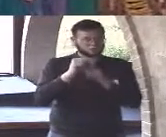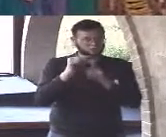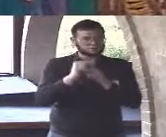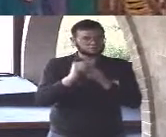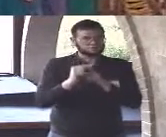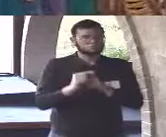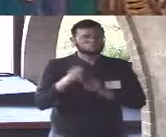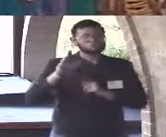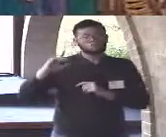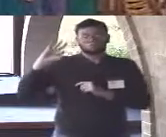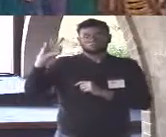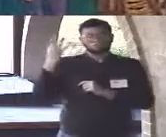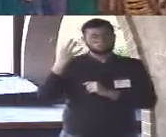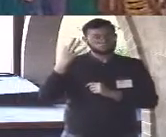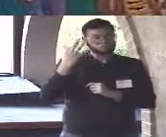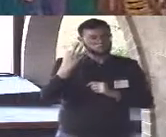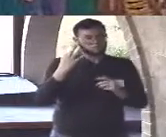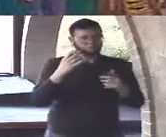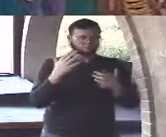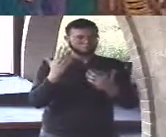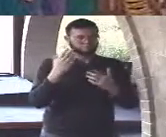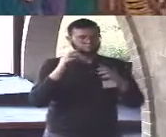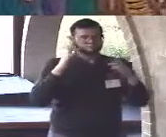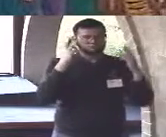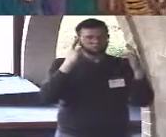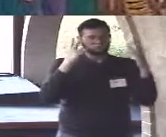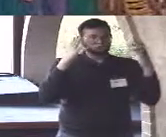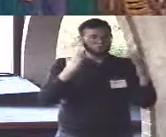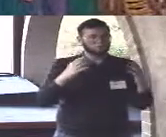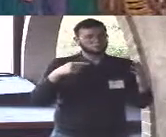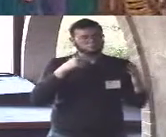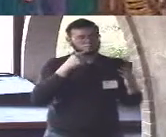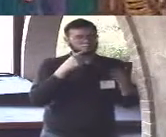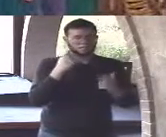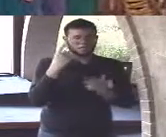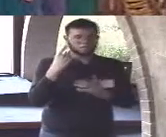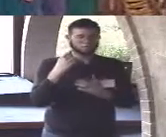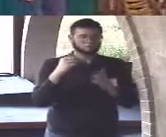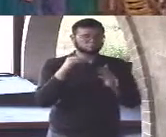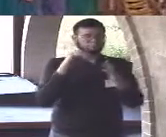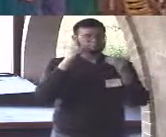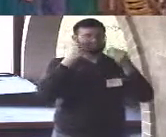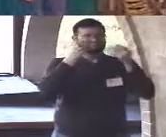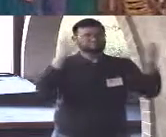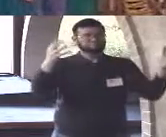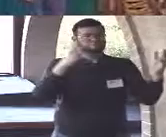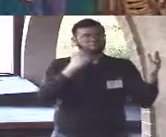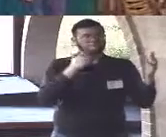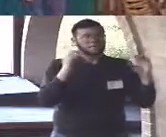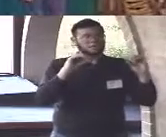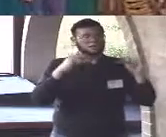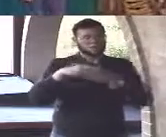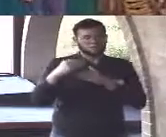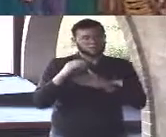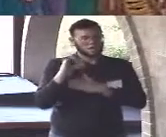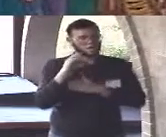linguist the father of deconstructionism once stated there is nothing outside the text